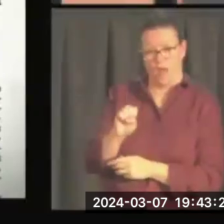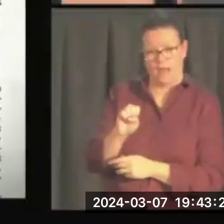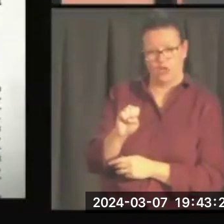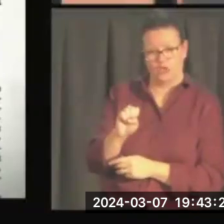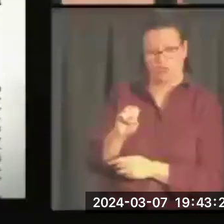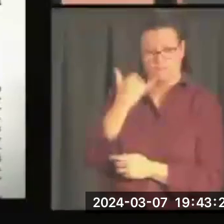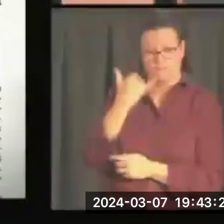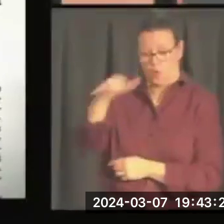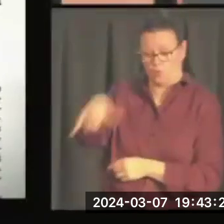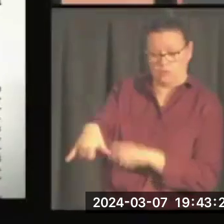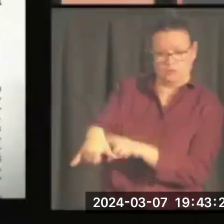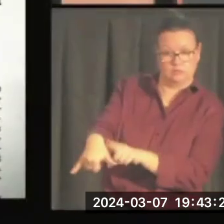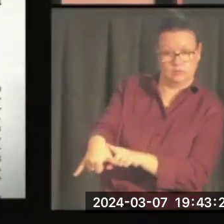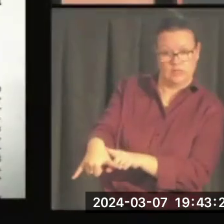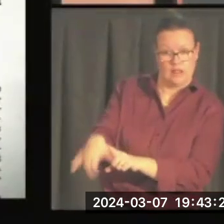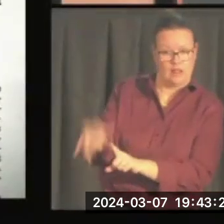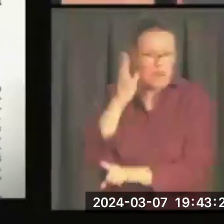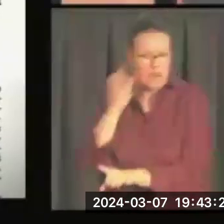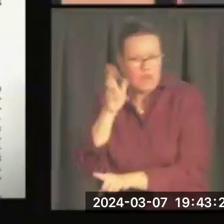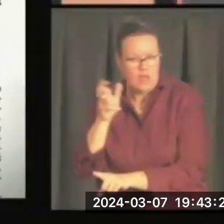protested the war in Vietnam.